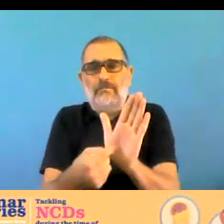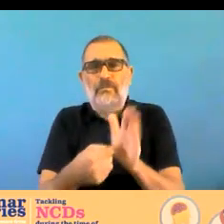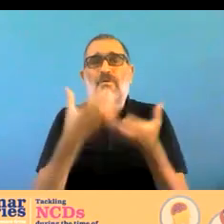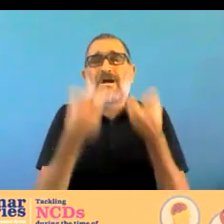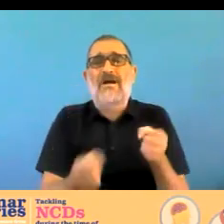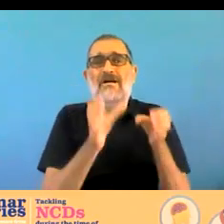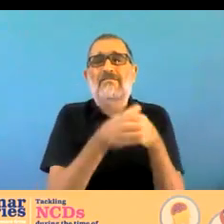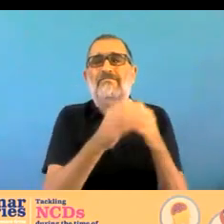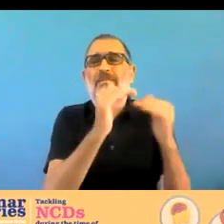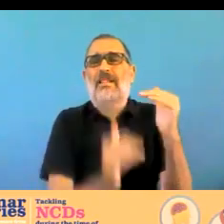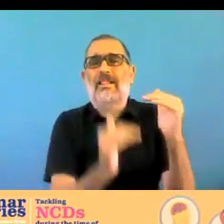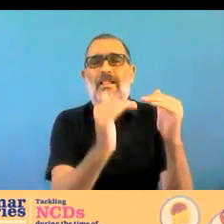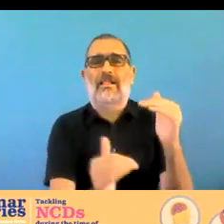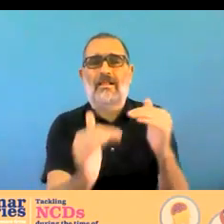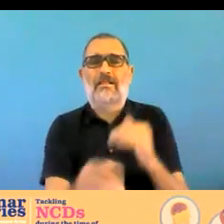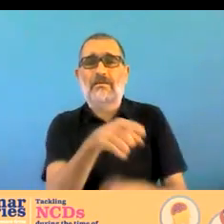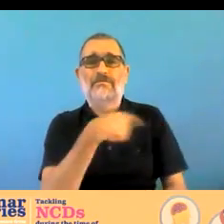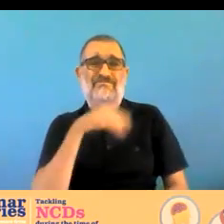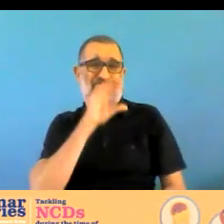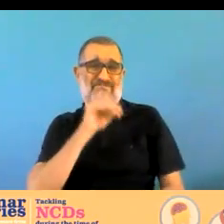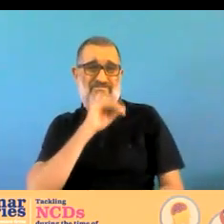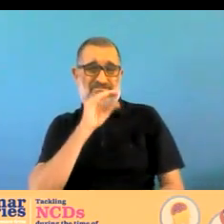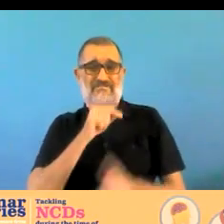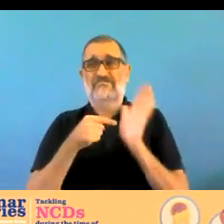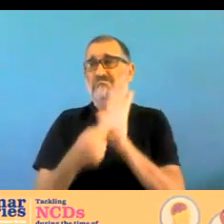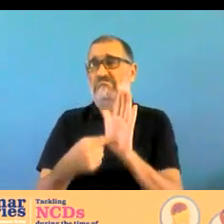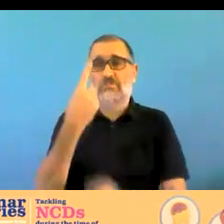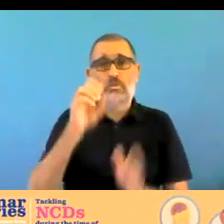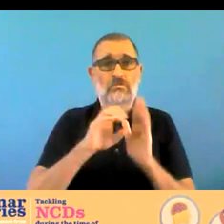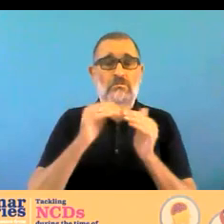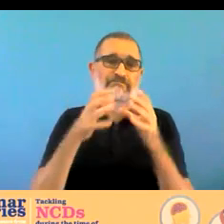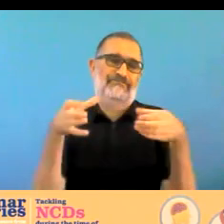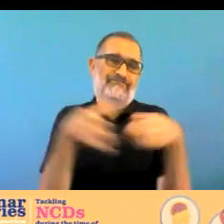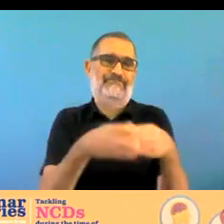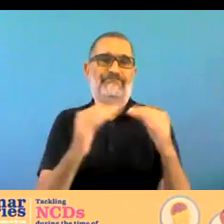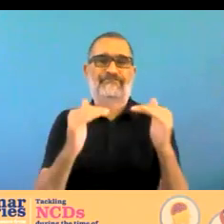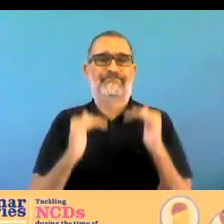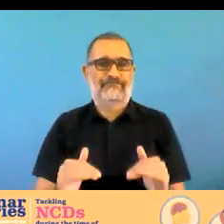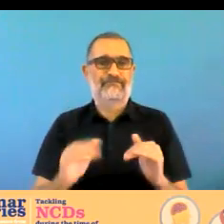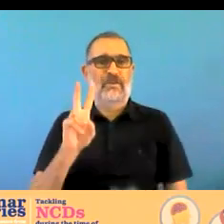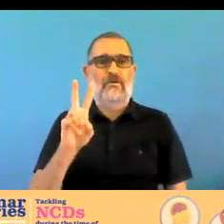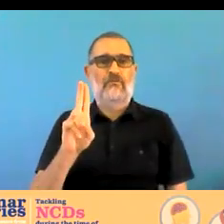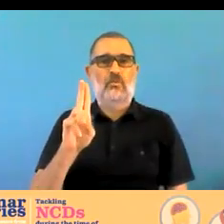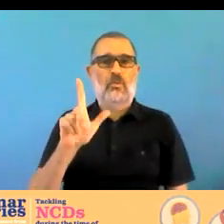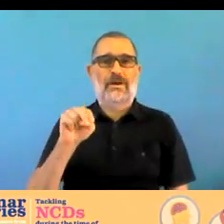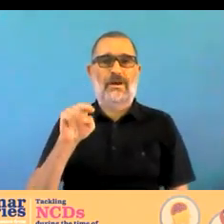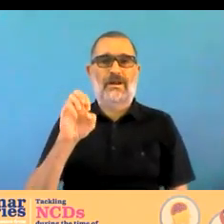uh are exposed to uh feelings of anguish stress anxiety constantly